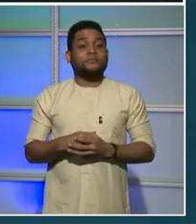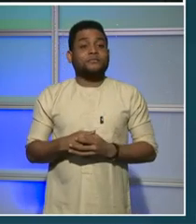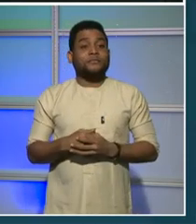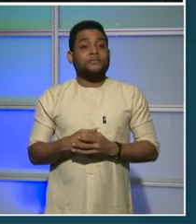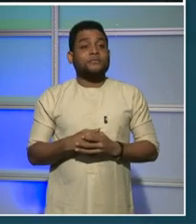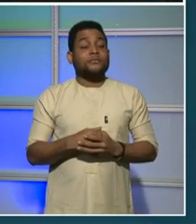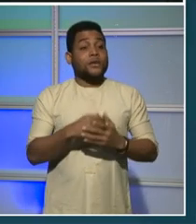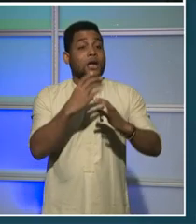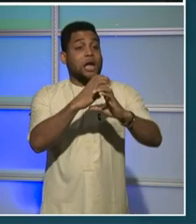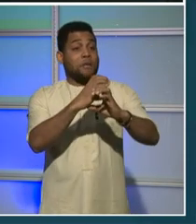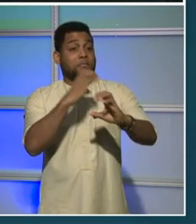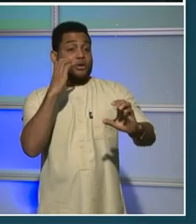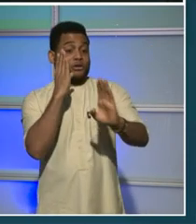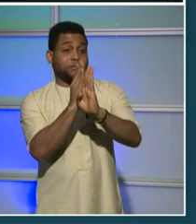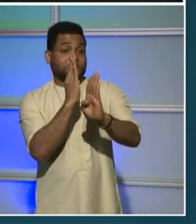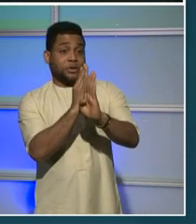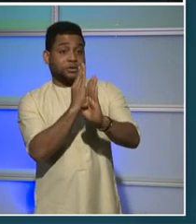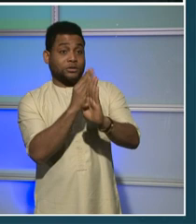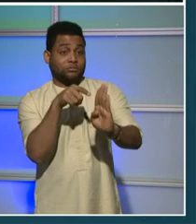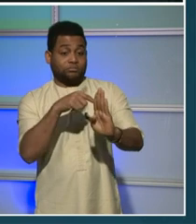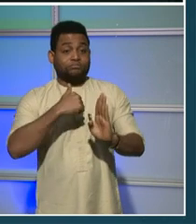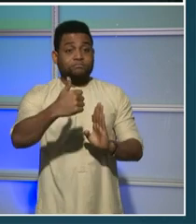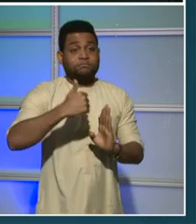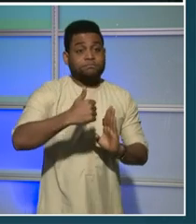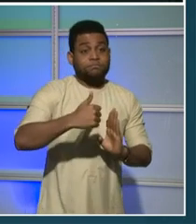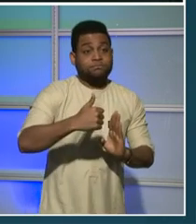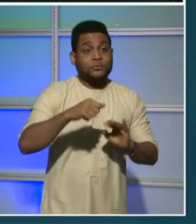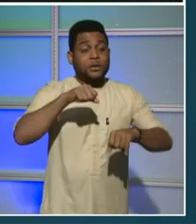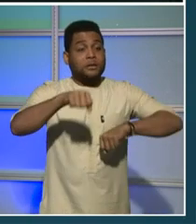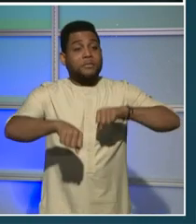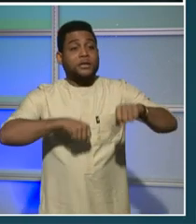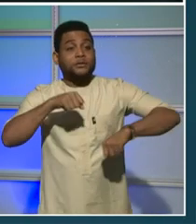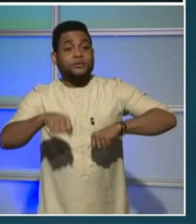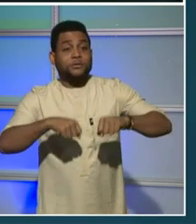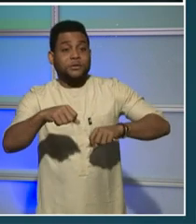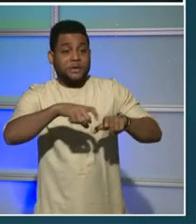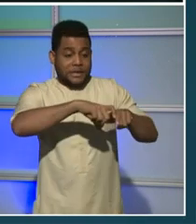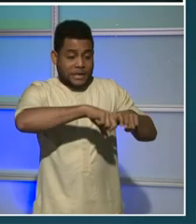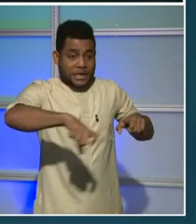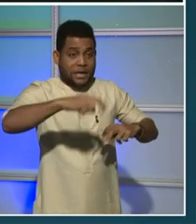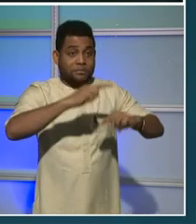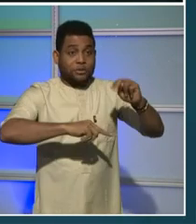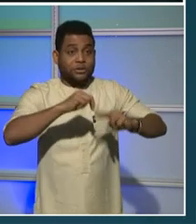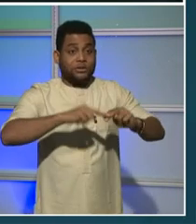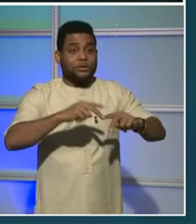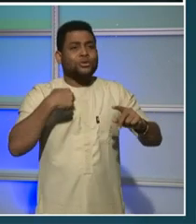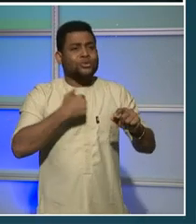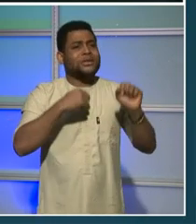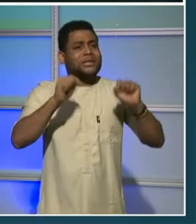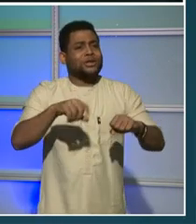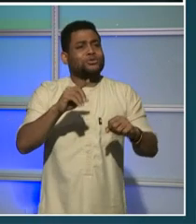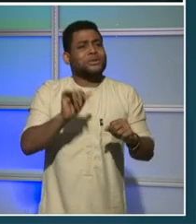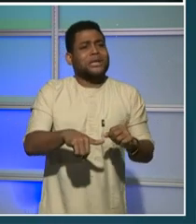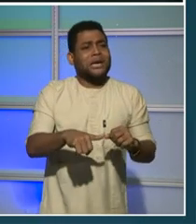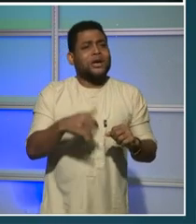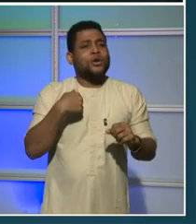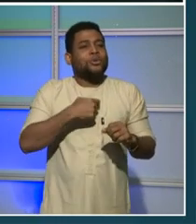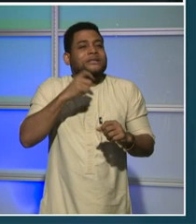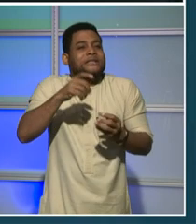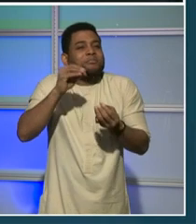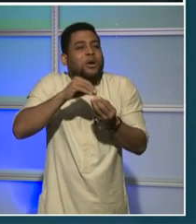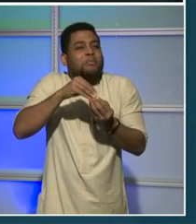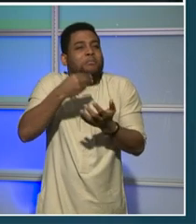more walking trails and expanding bike lanes, we can get it done. We also need that money to make more Vision Zero safety